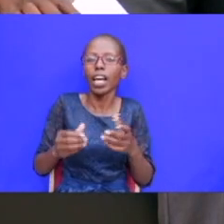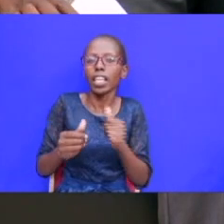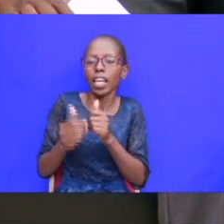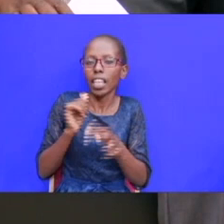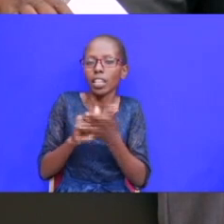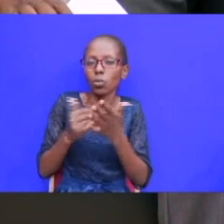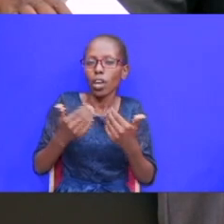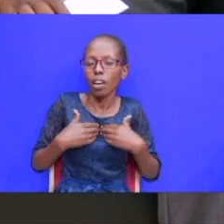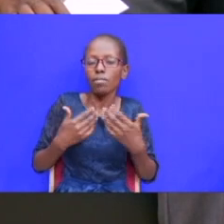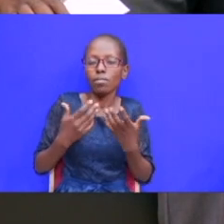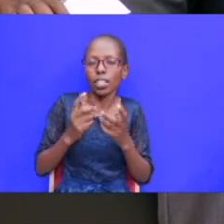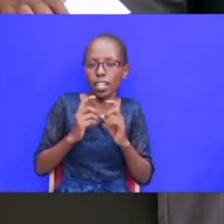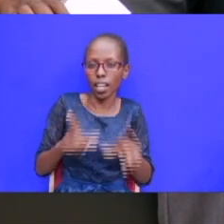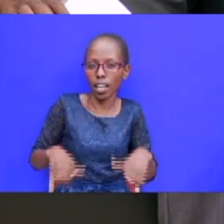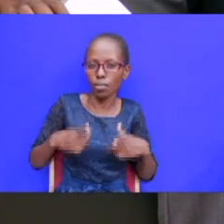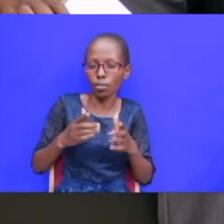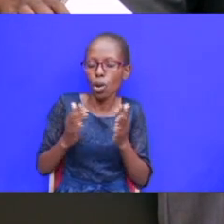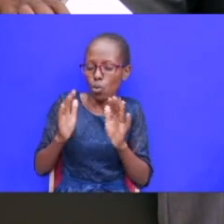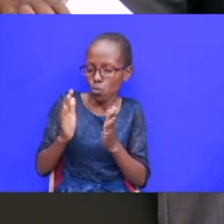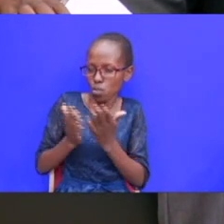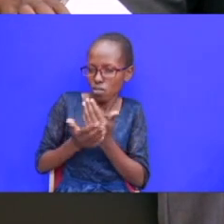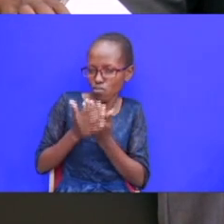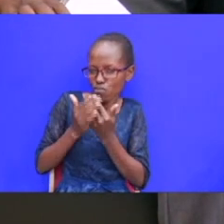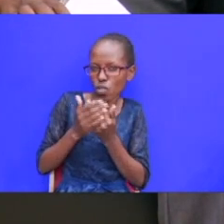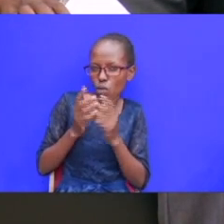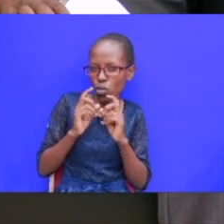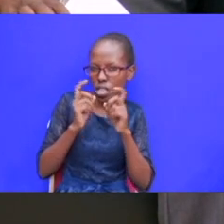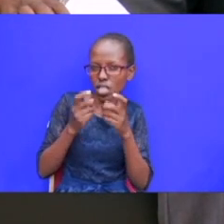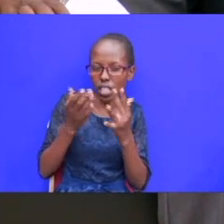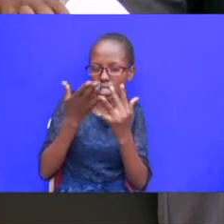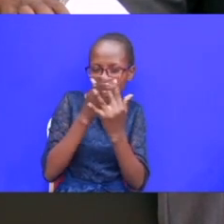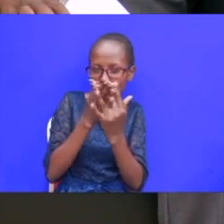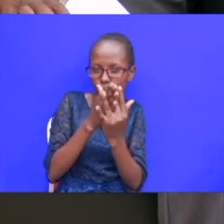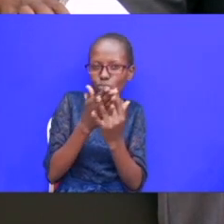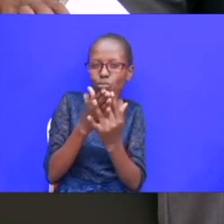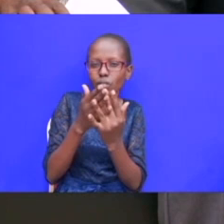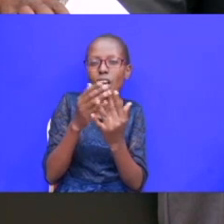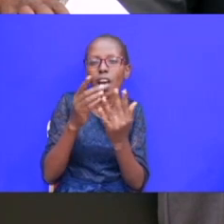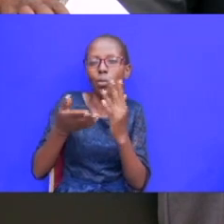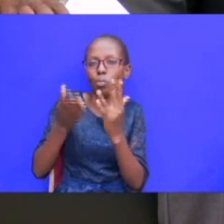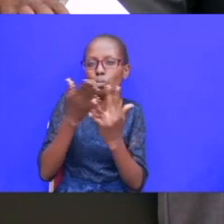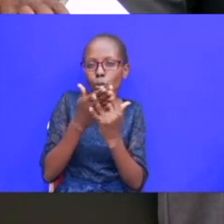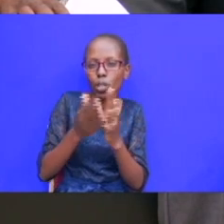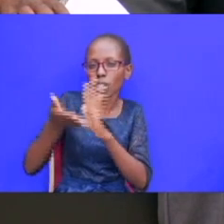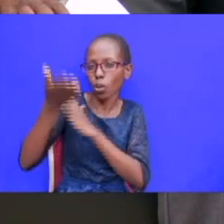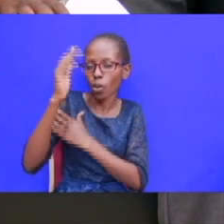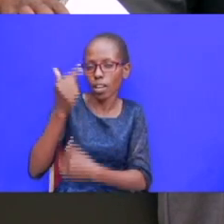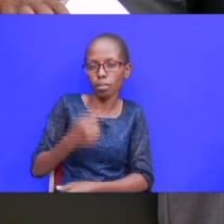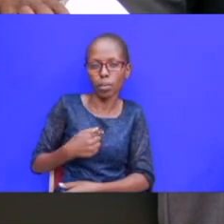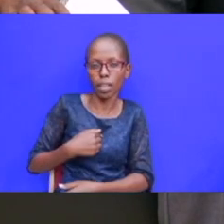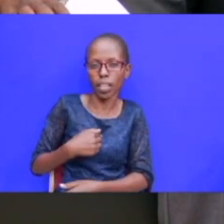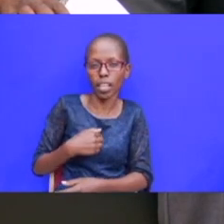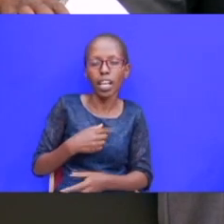we cherish sin that now creates a barrier between us and god says that just as i am without one